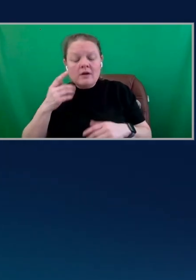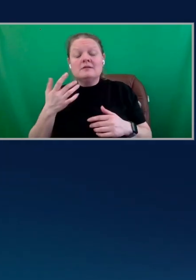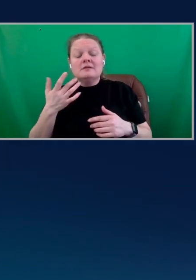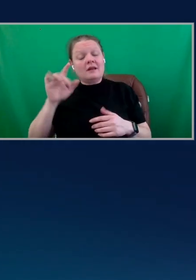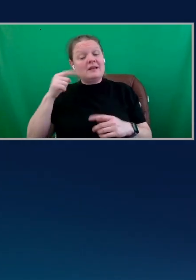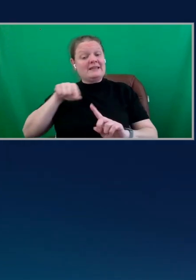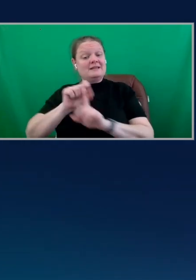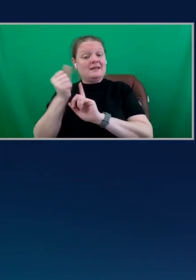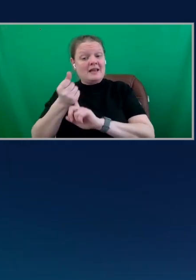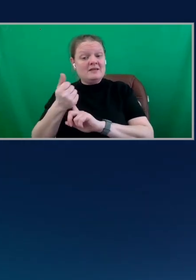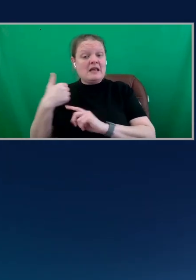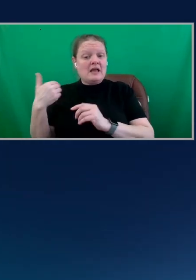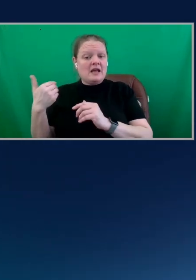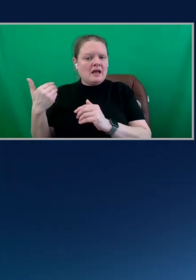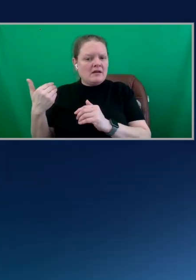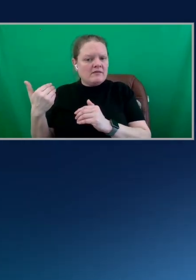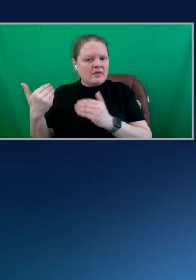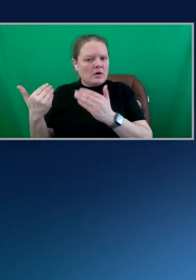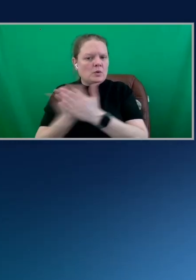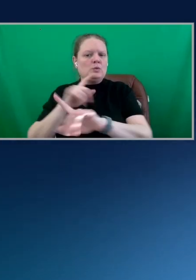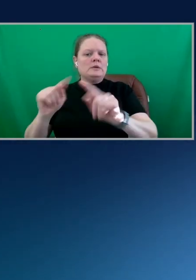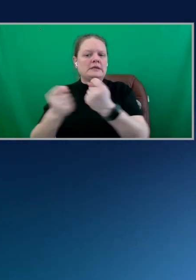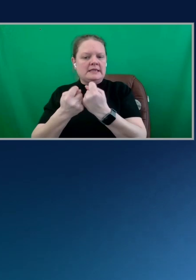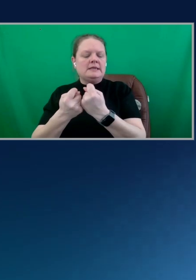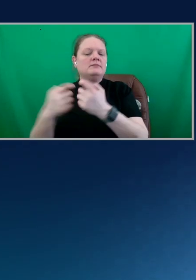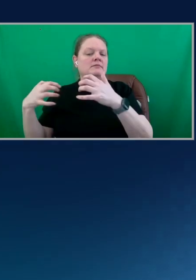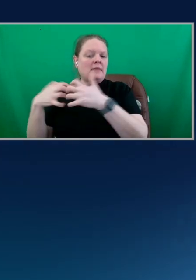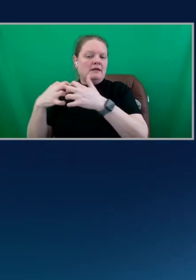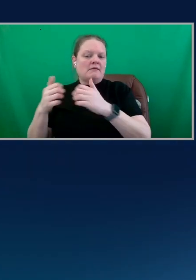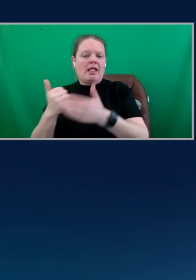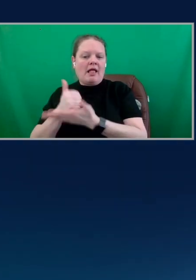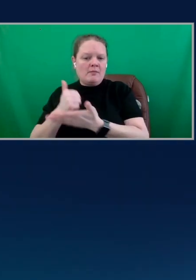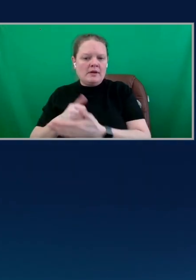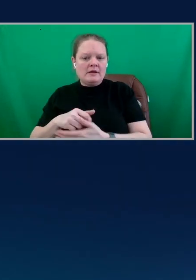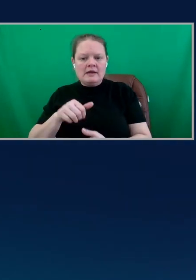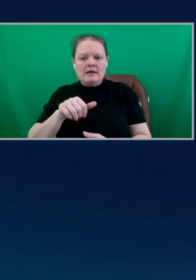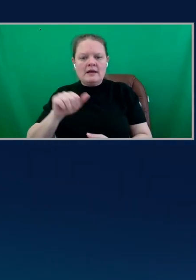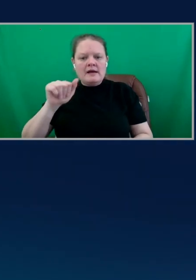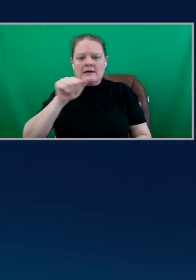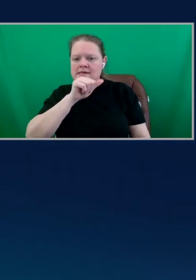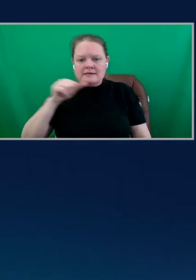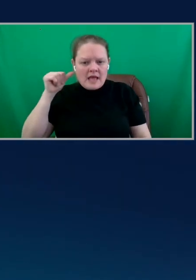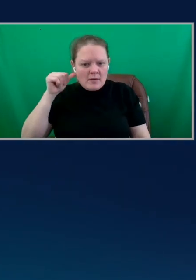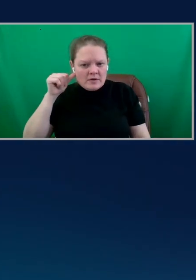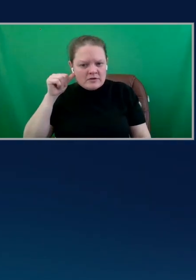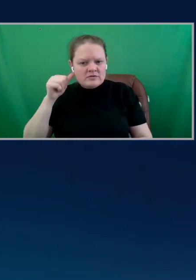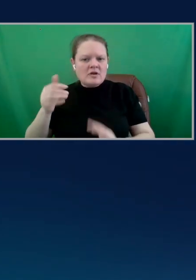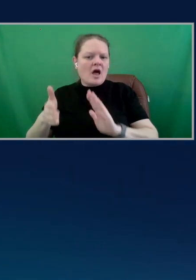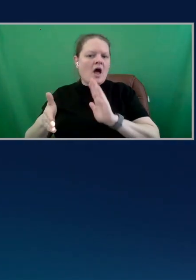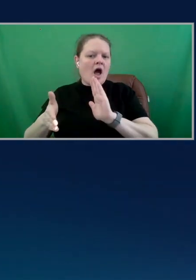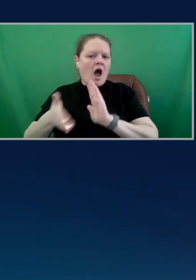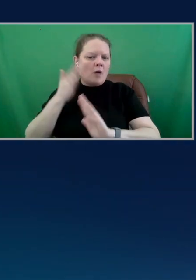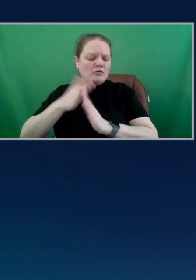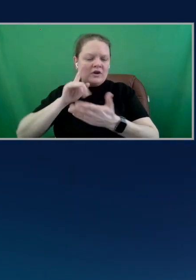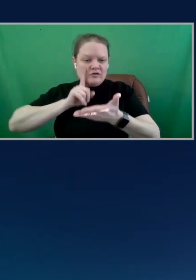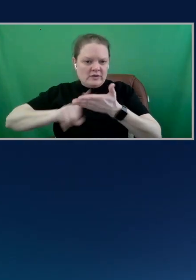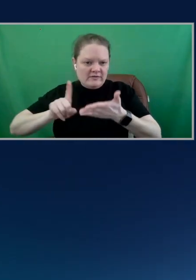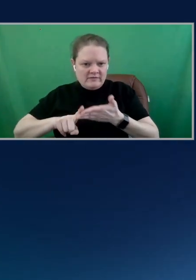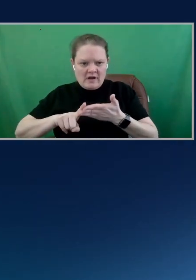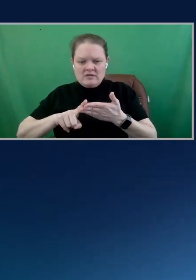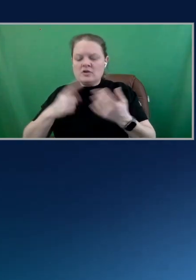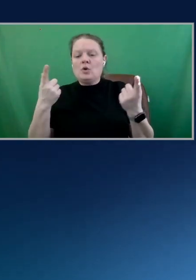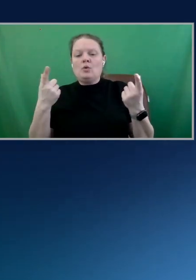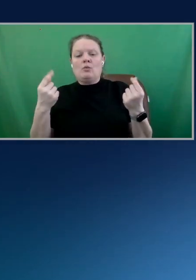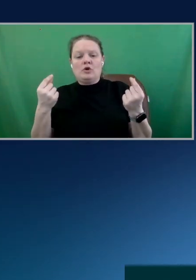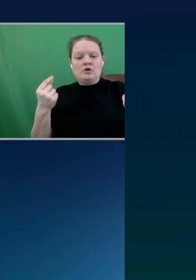have a new teammate helping me. The teammate's name is Amazon Q developer operational investigations. So what I can actually do out here is I can